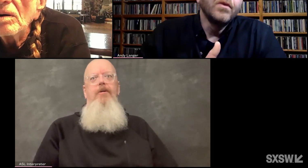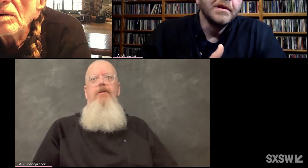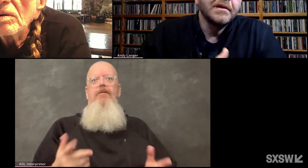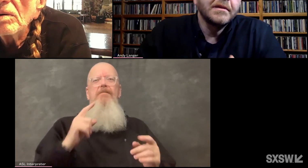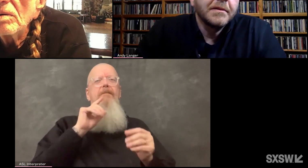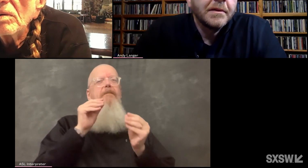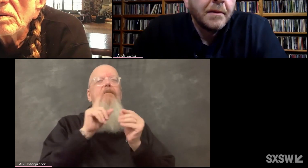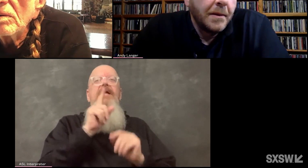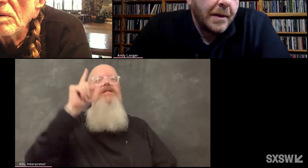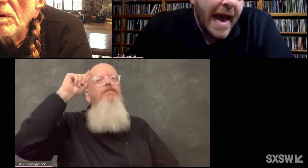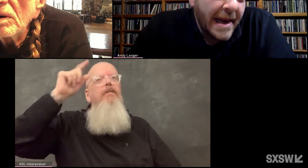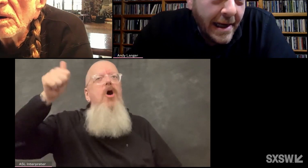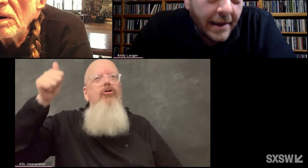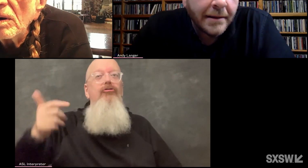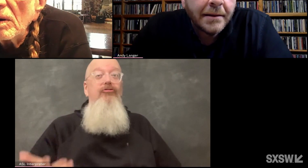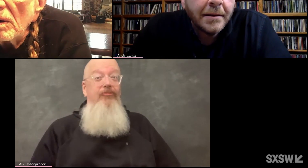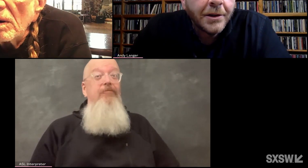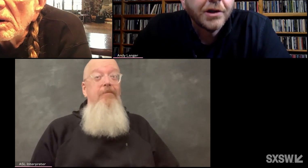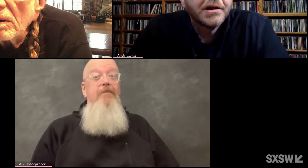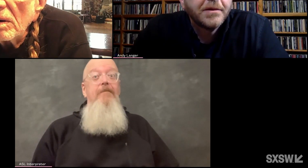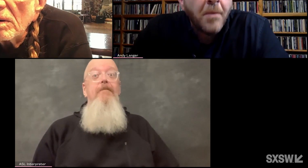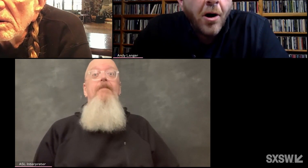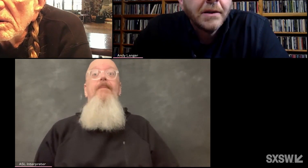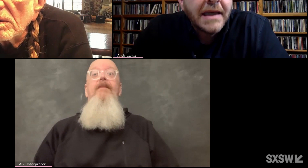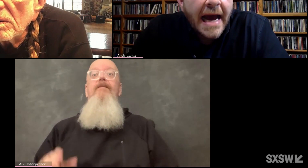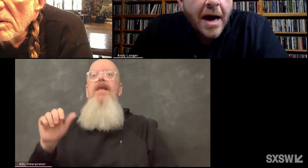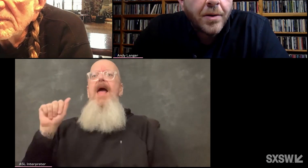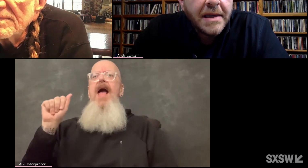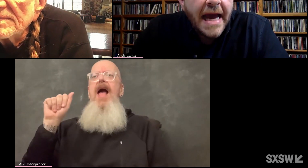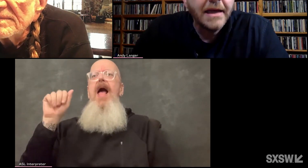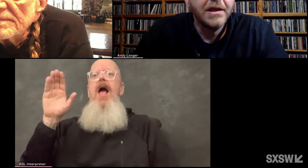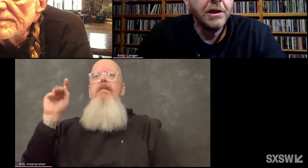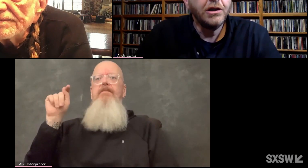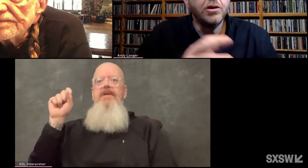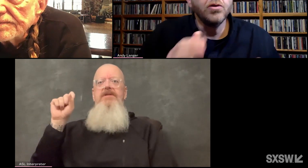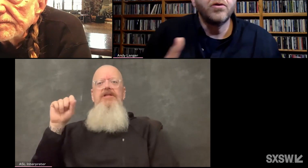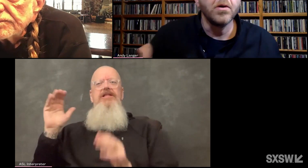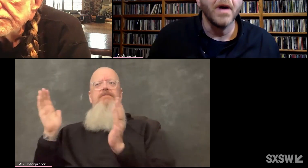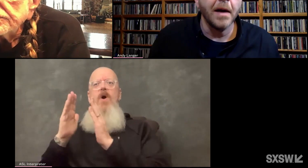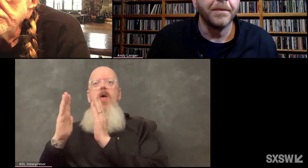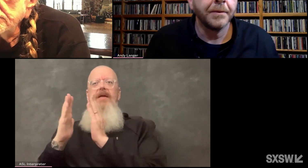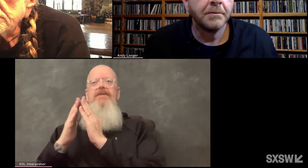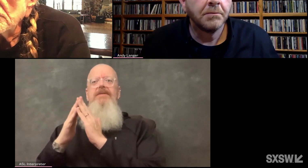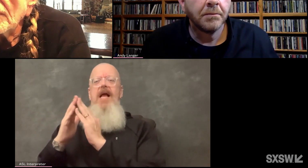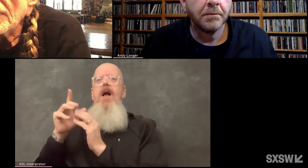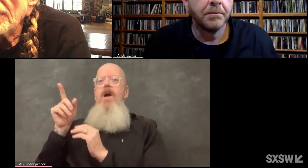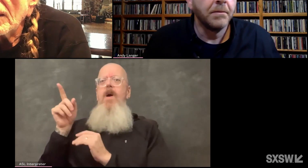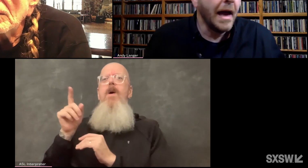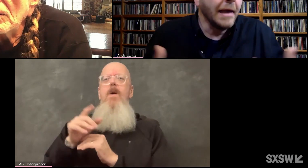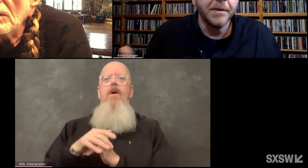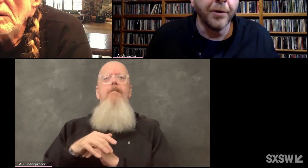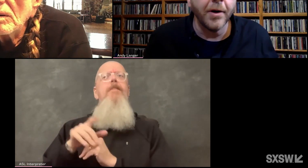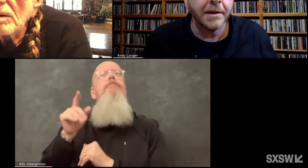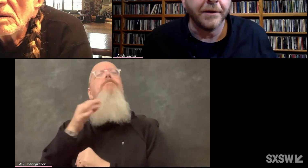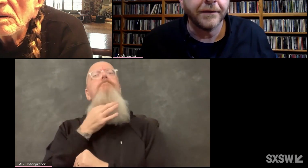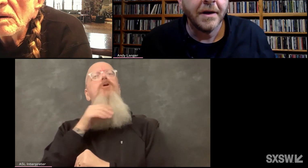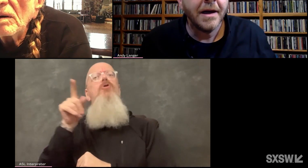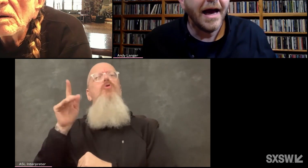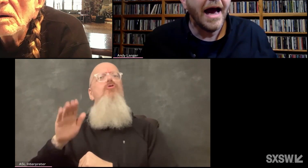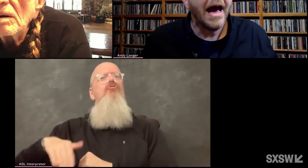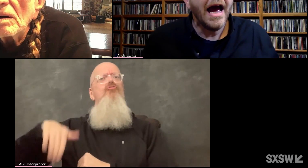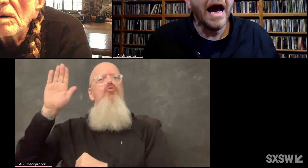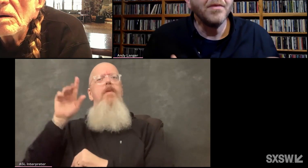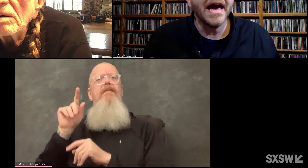Abbott was and is such a small town yet you grew up as a progressive.